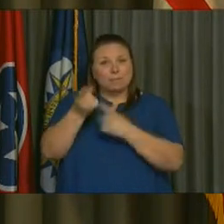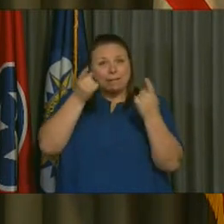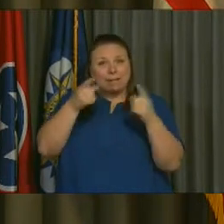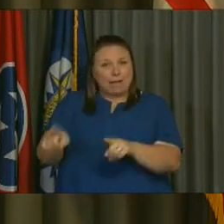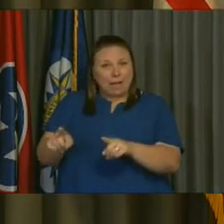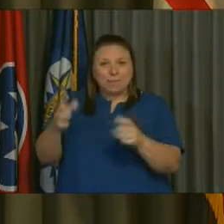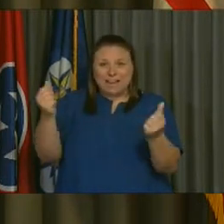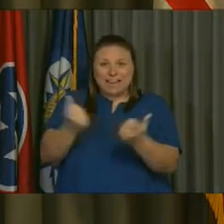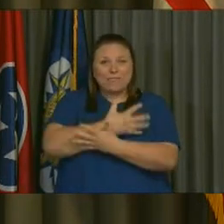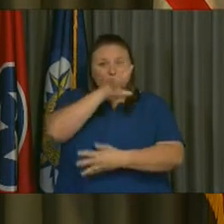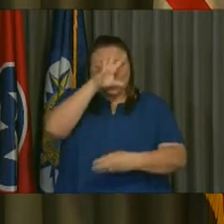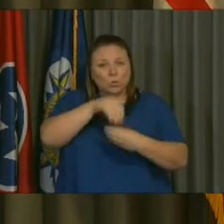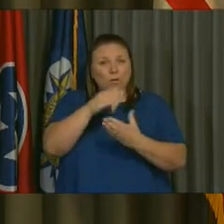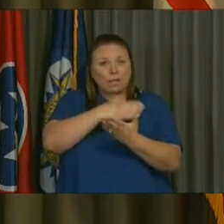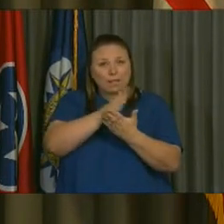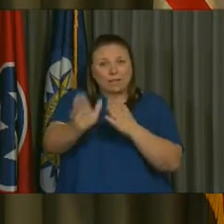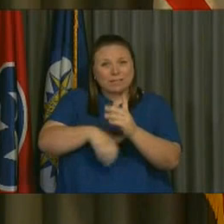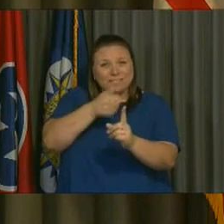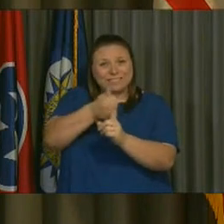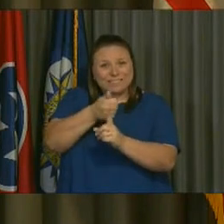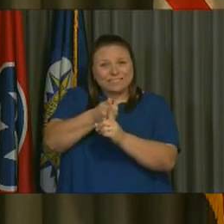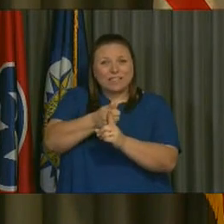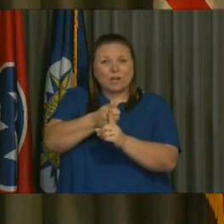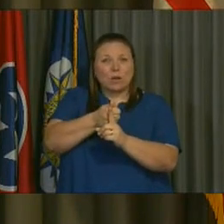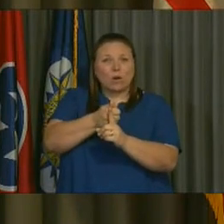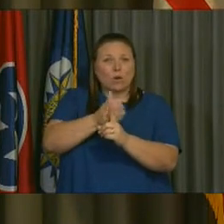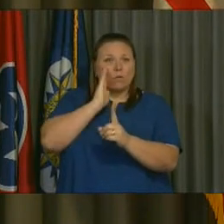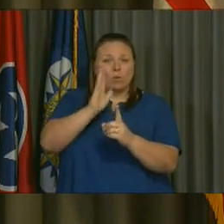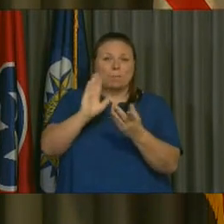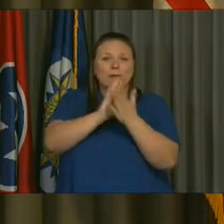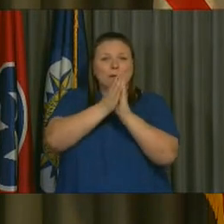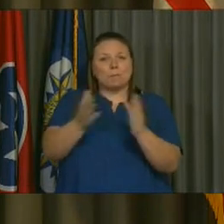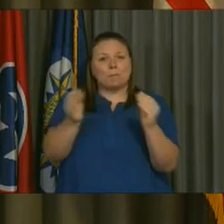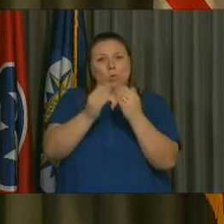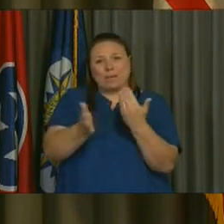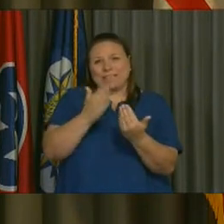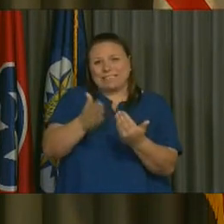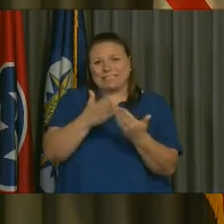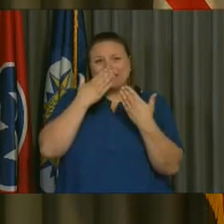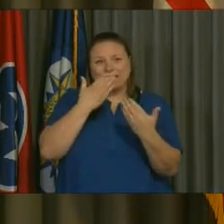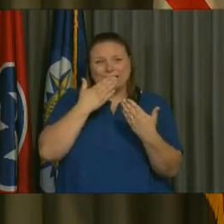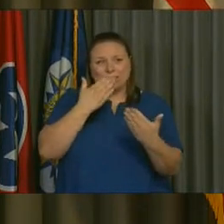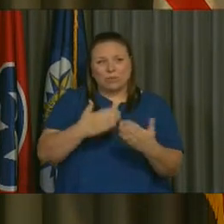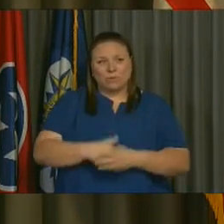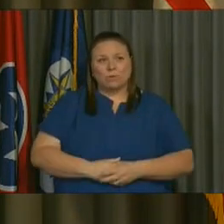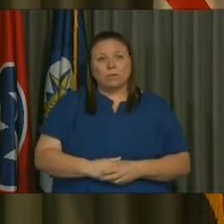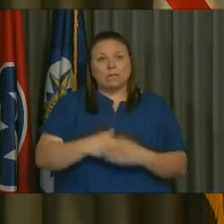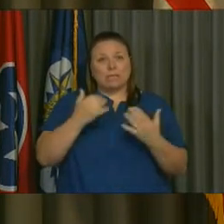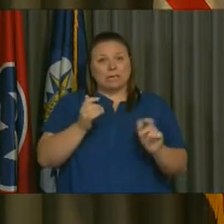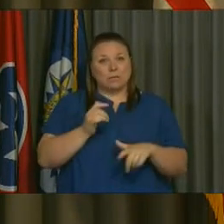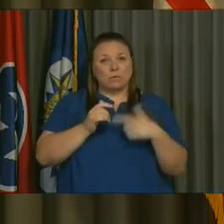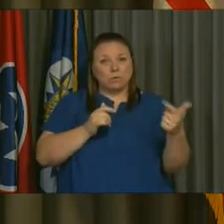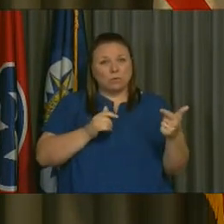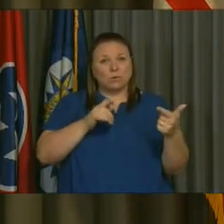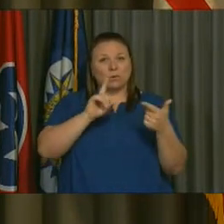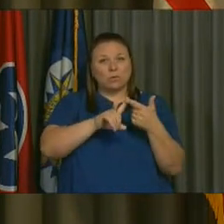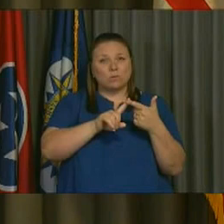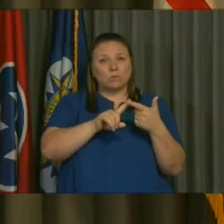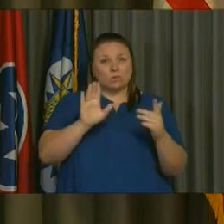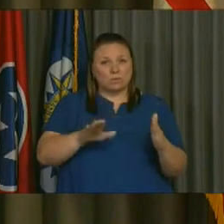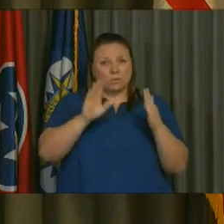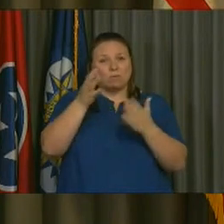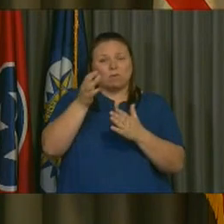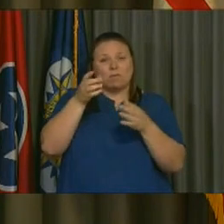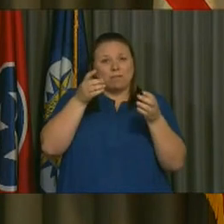including the metro budget itself, will be considerably easier. Thank you very much. And with this, I want to turn it over to our marvelous